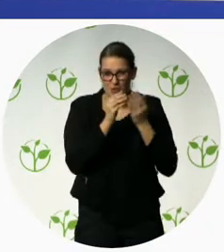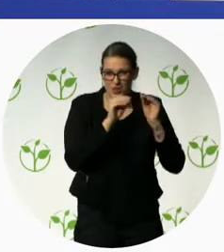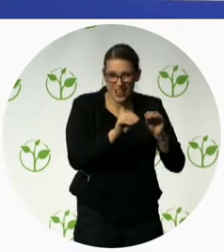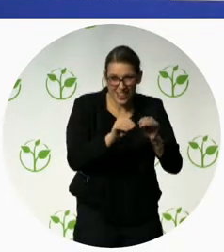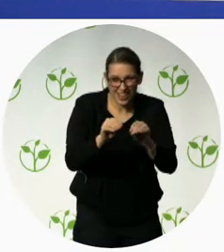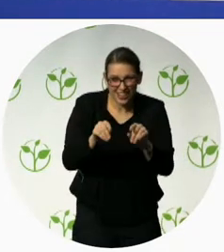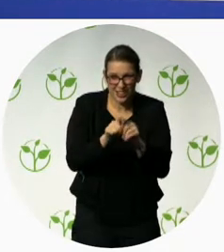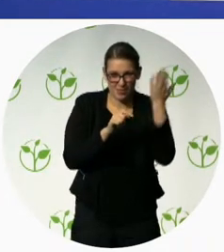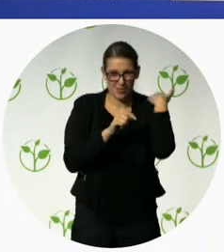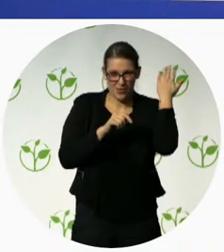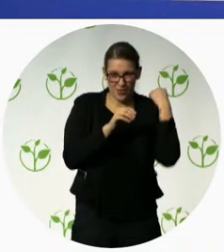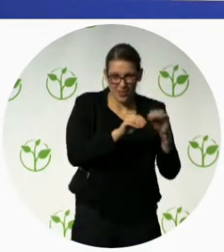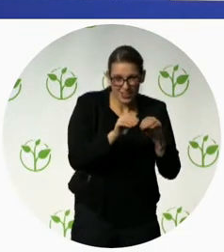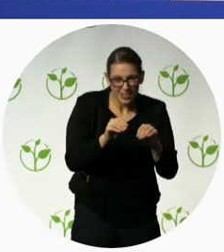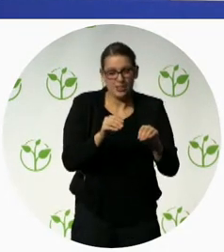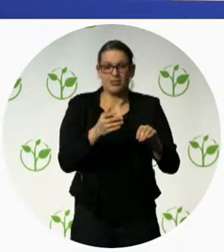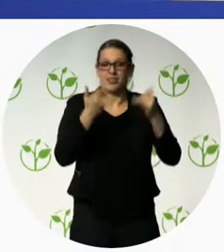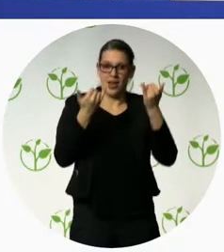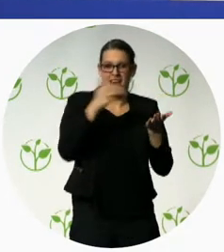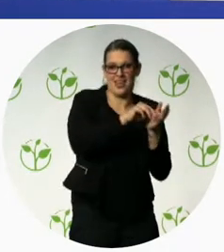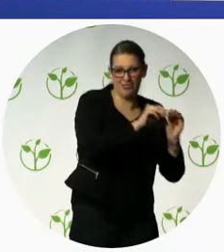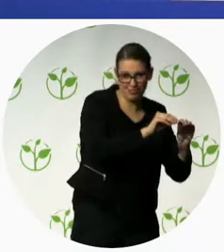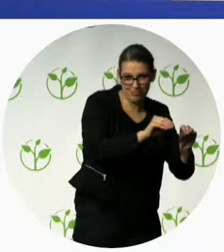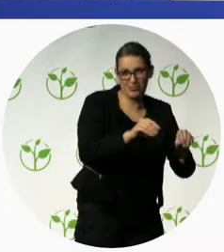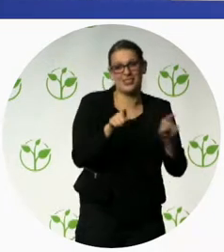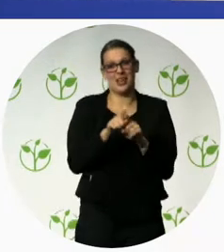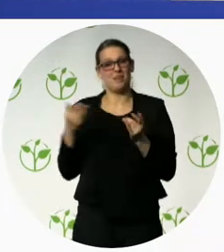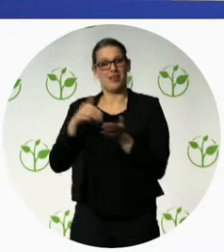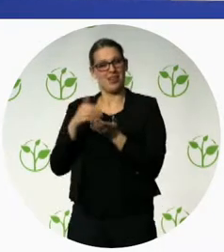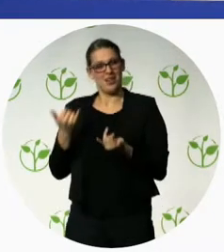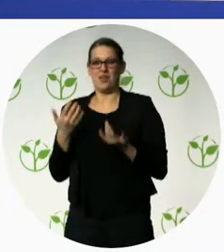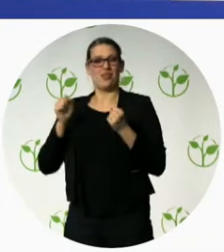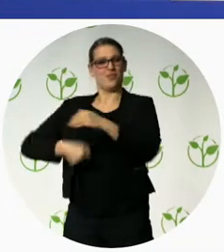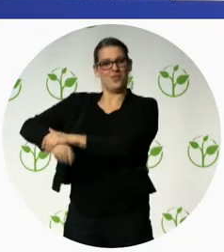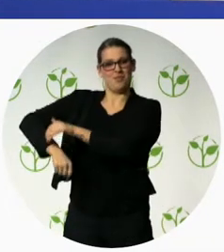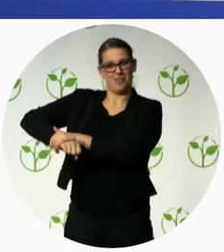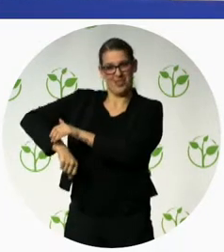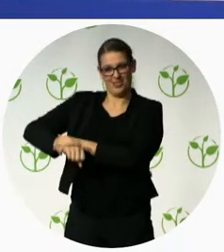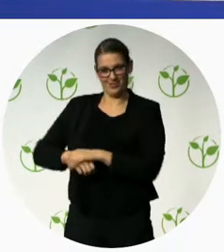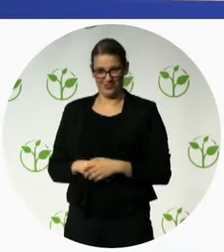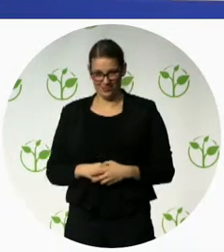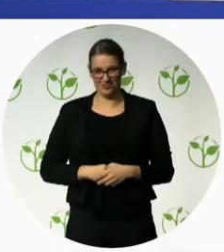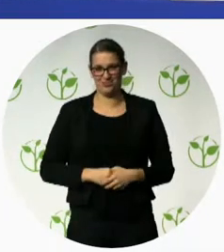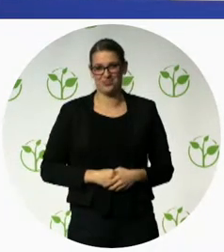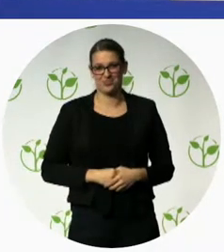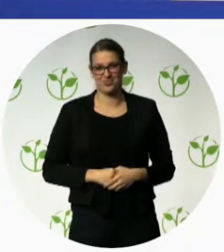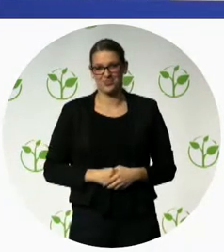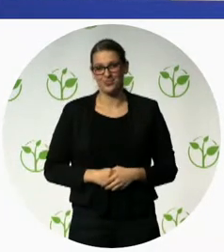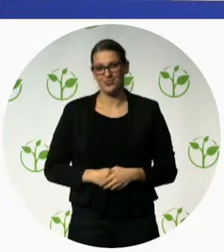that's quite an achievement but to look at it from a more general perspective